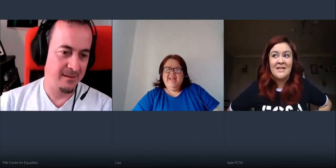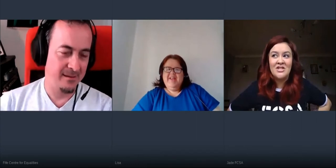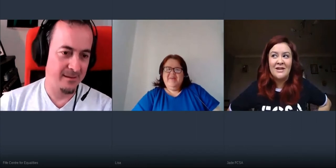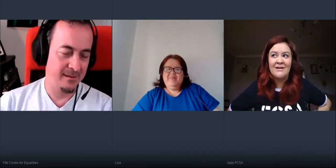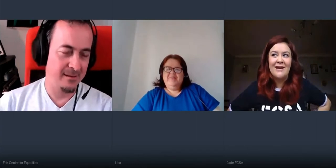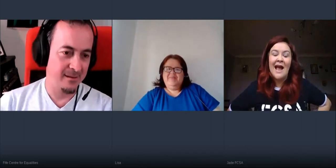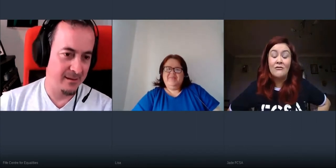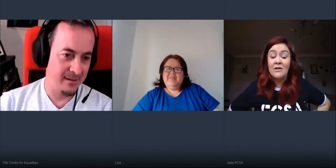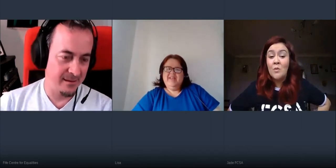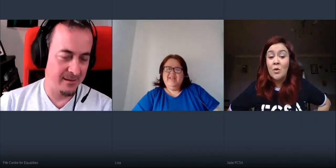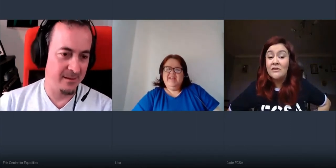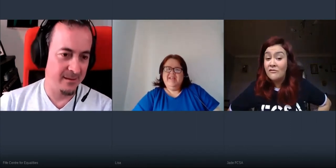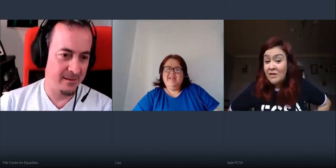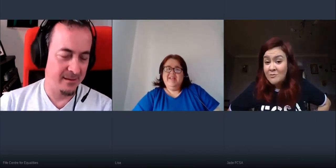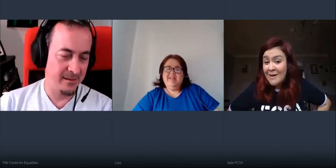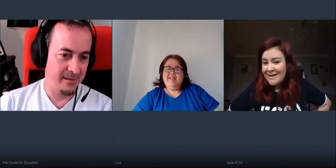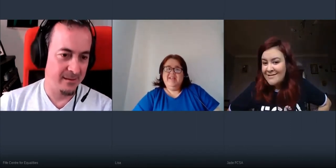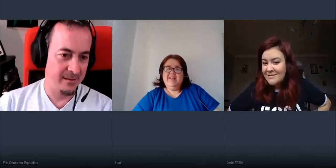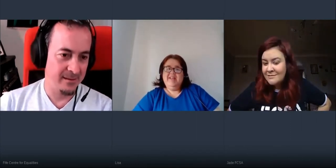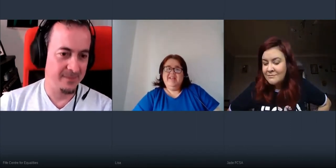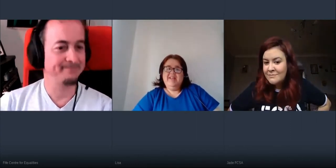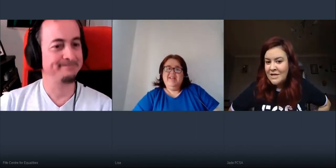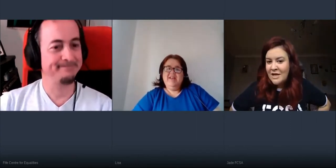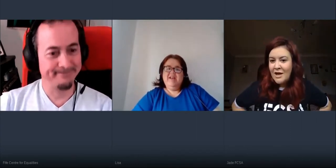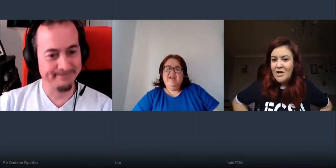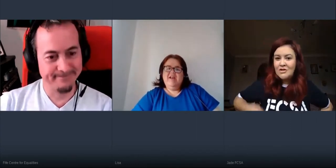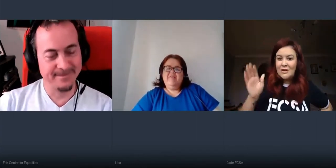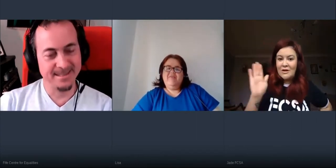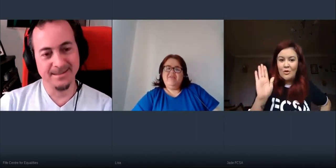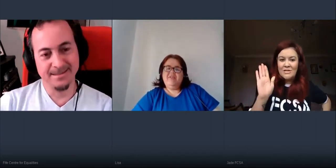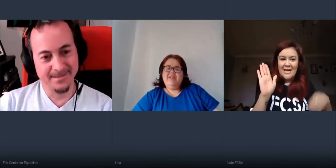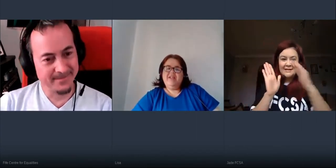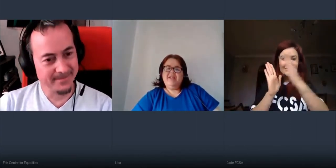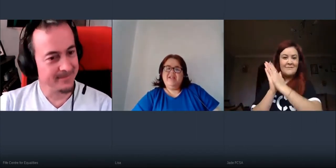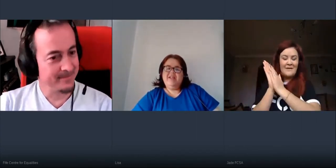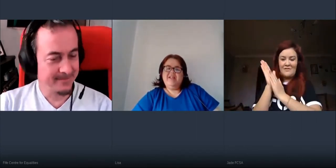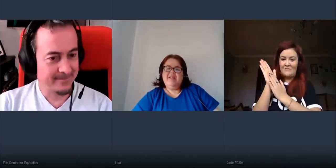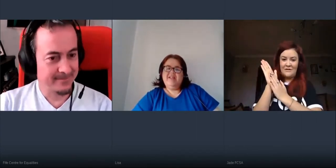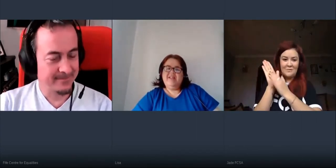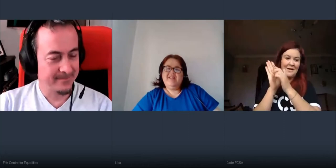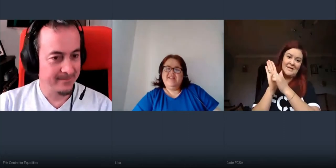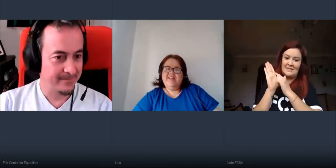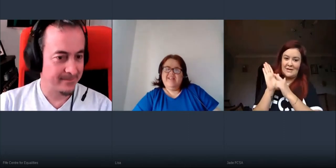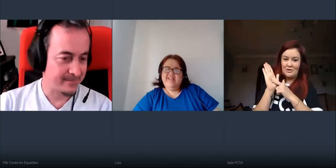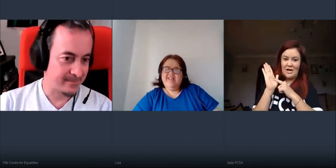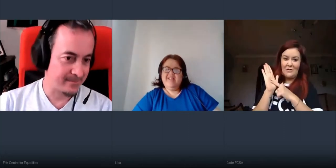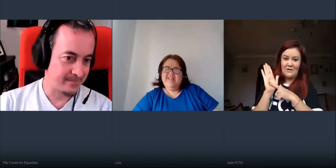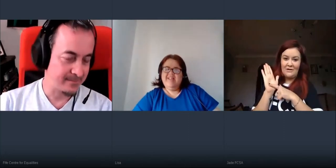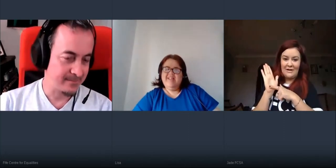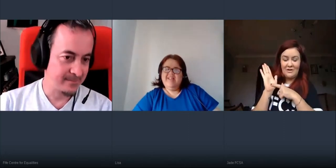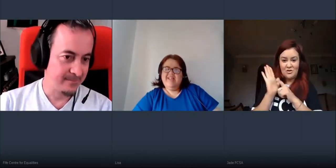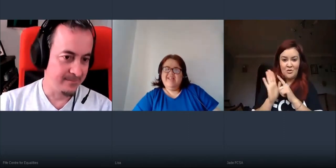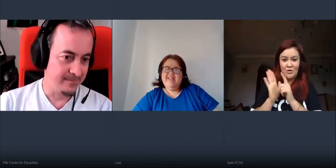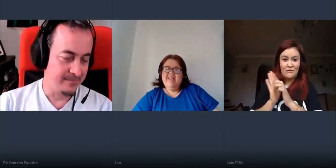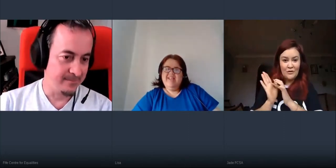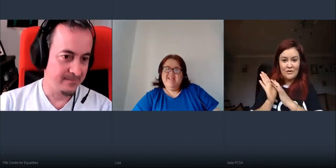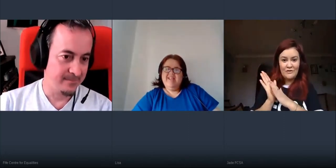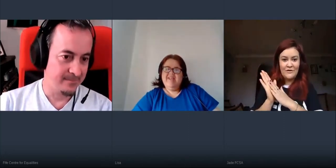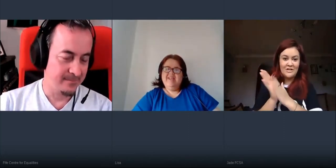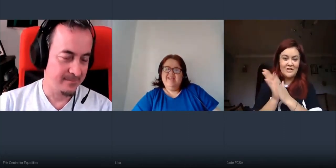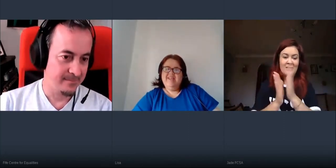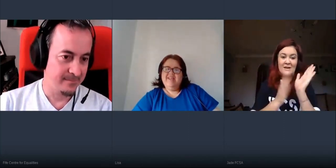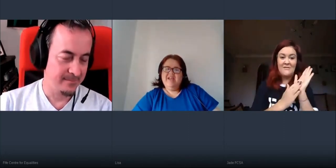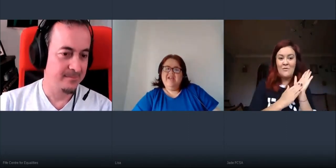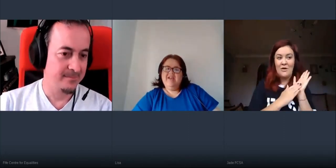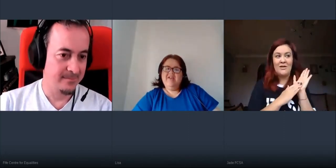this year i really wanted fridge magnets so like cozy kingdom give you the fridge magnet that tells you how to like store all the food in your fridge